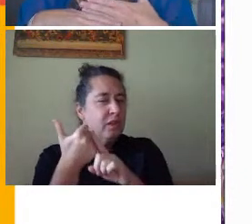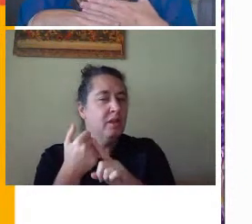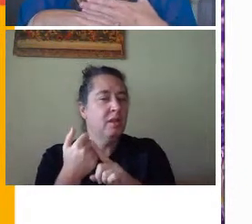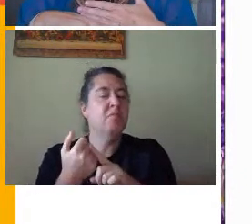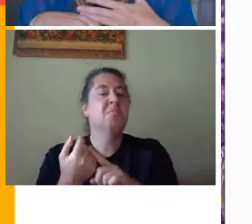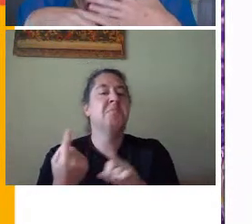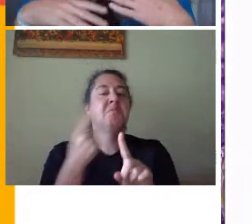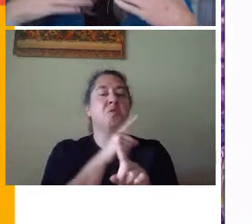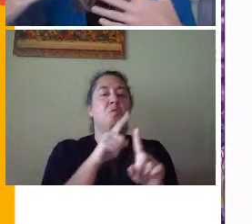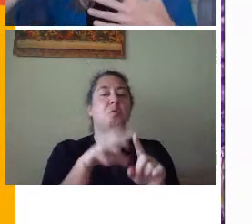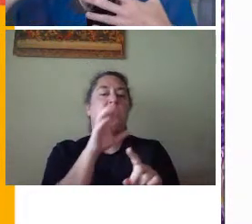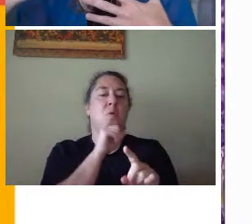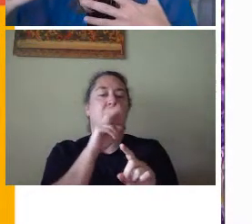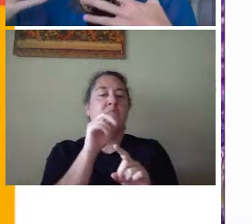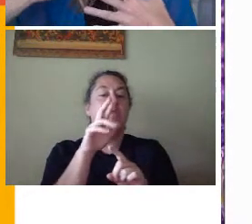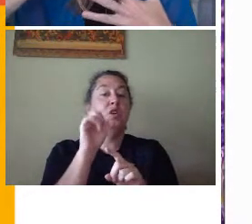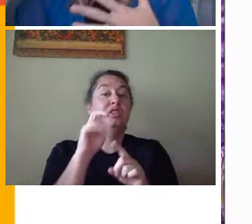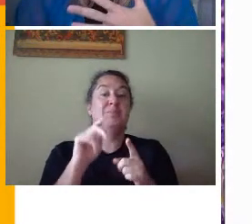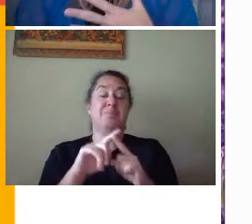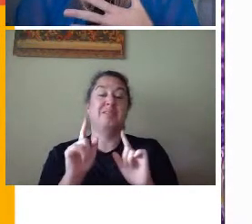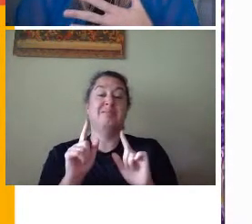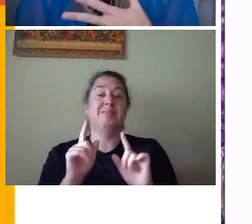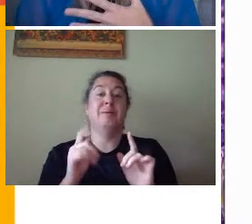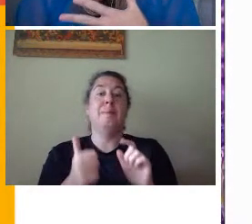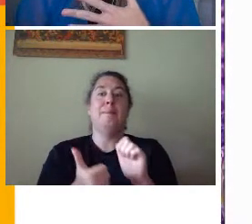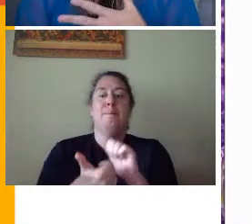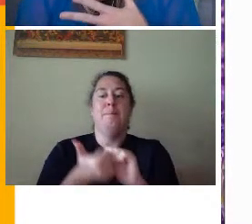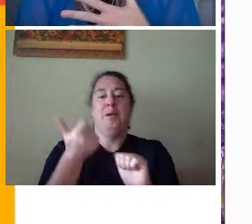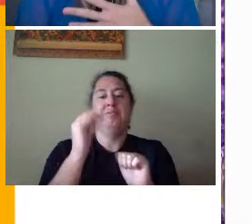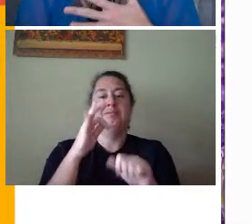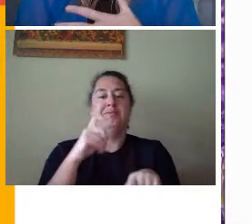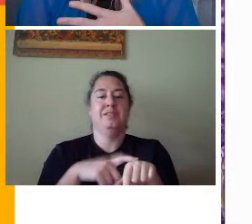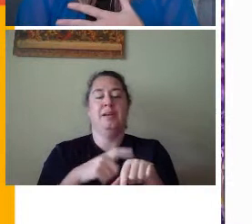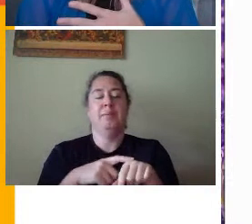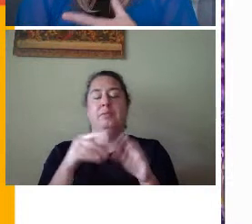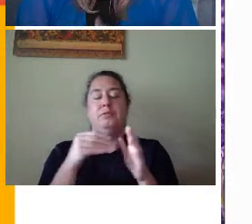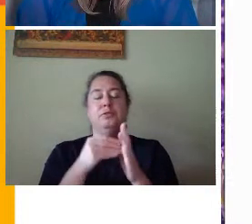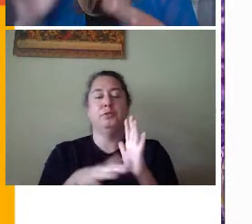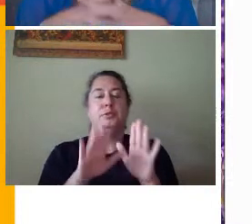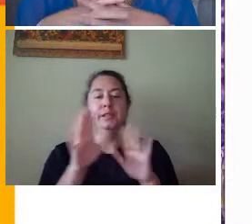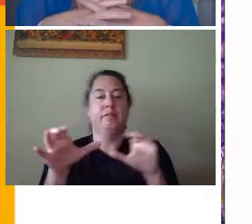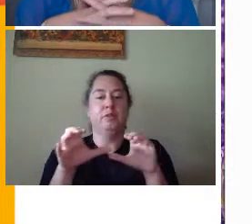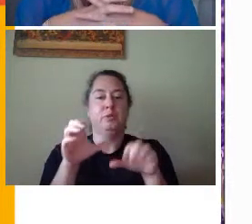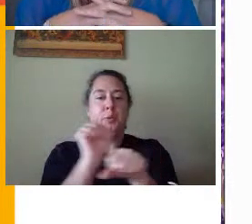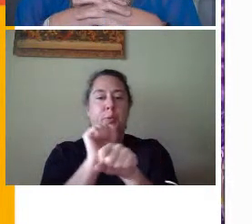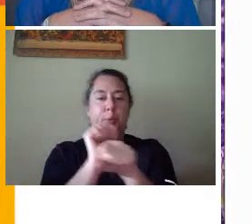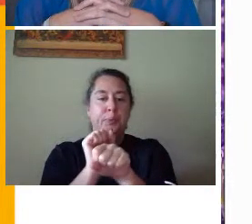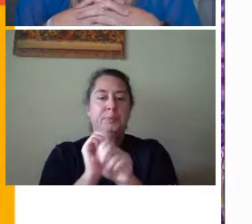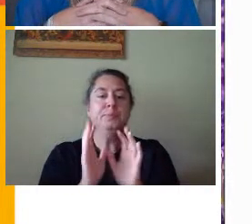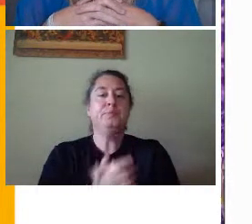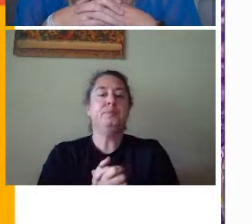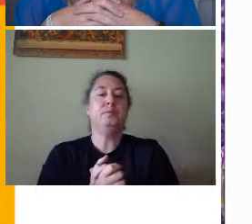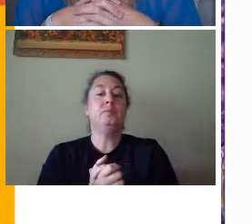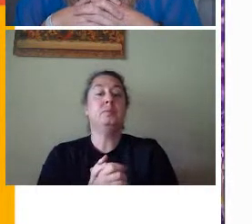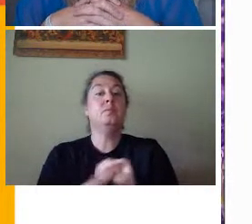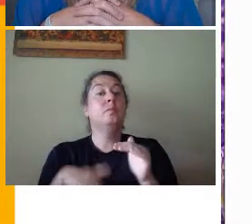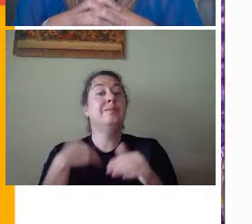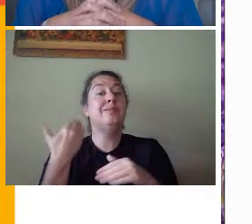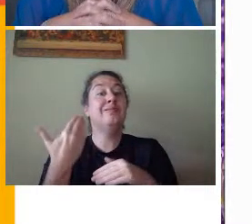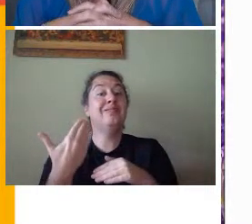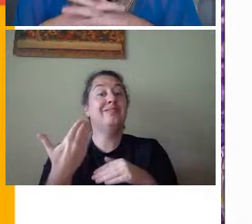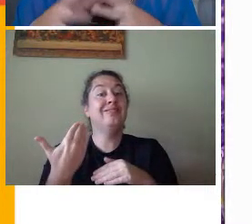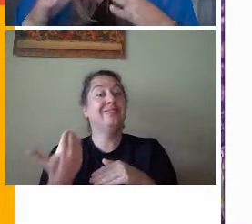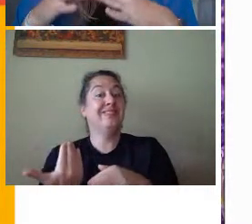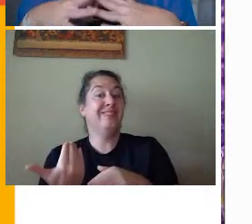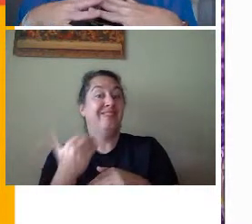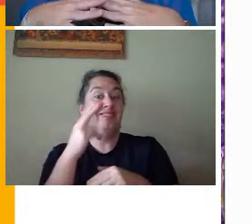older version. Most of the time, the student never actually put any work in in the first place. Another fun tip is